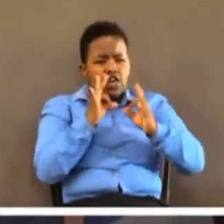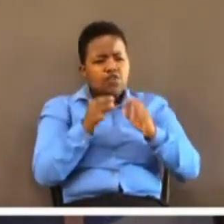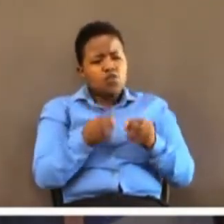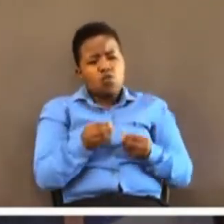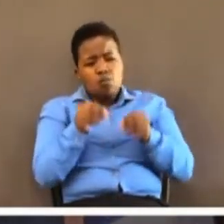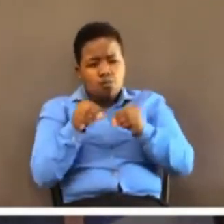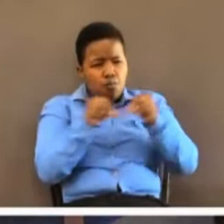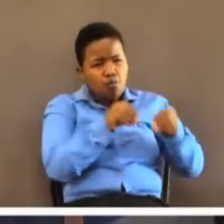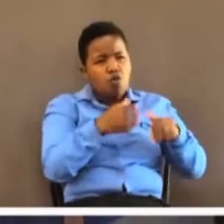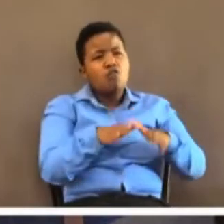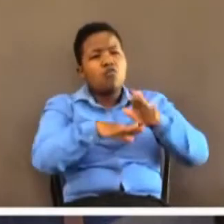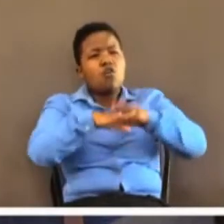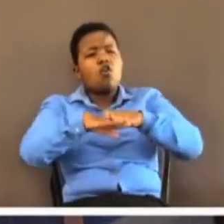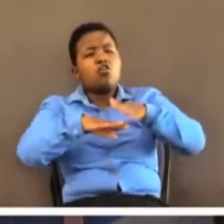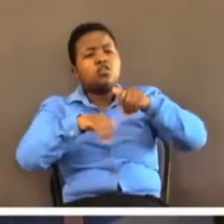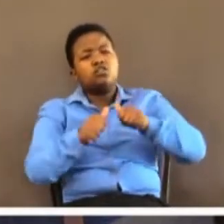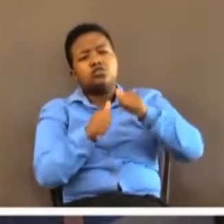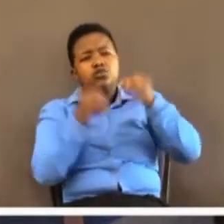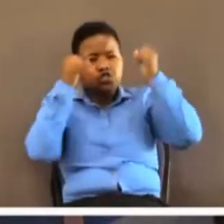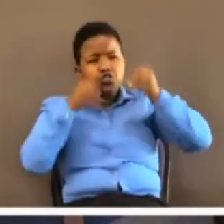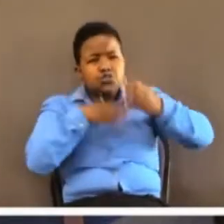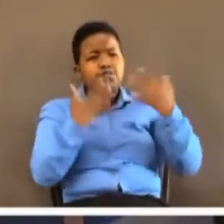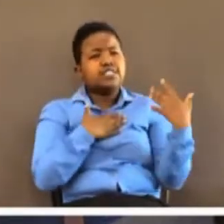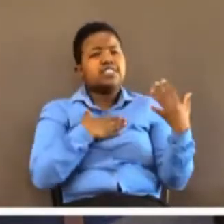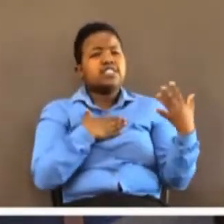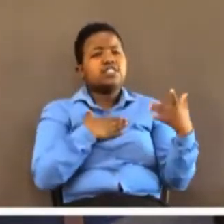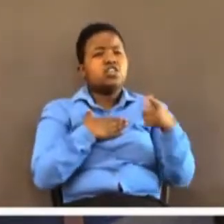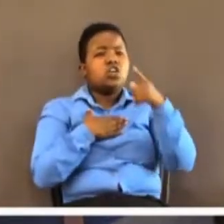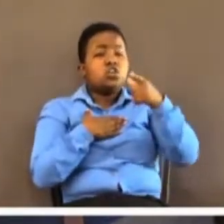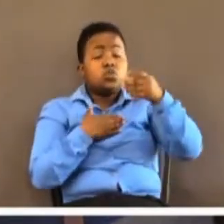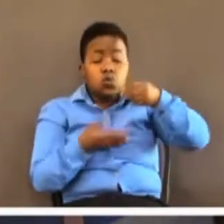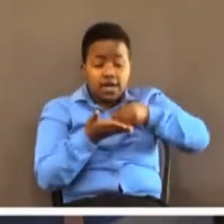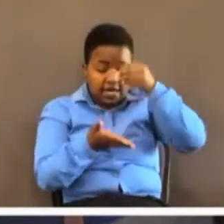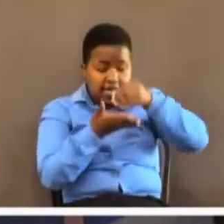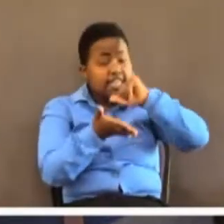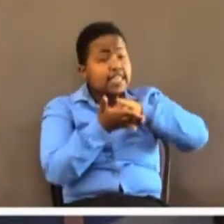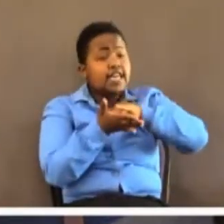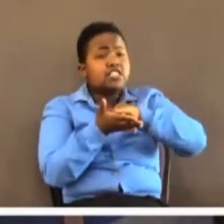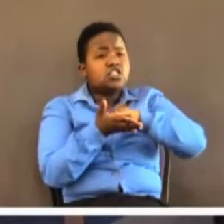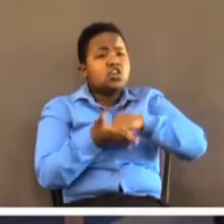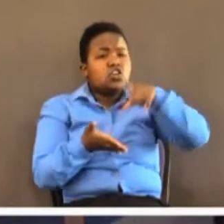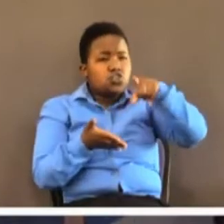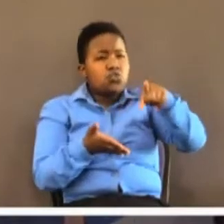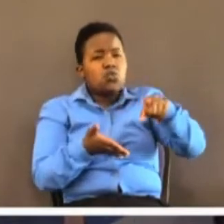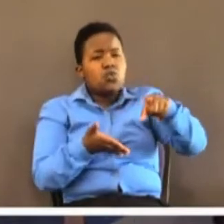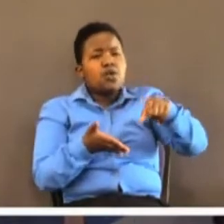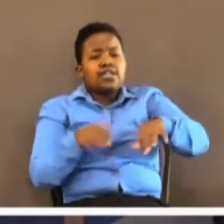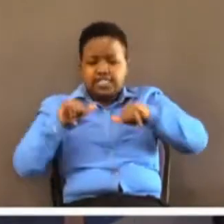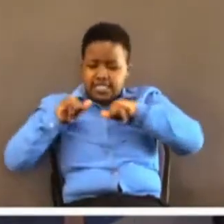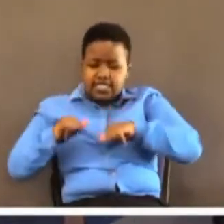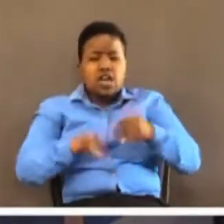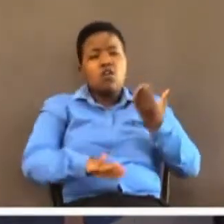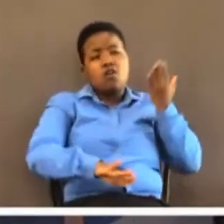thing, you must learn, you cannot depend on your past victories to